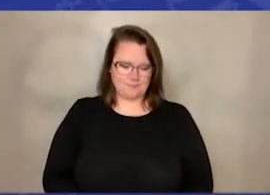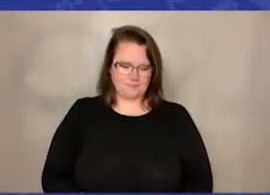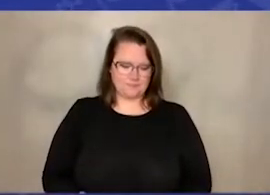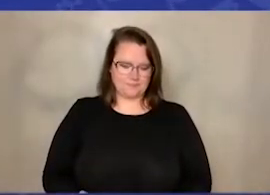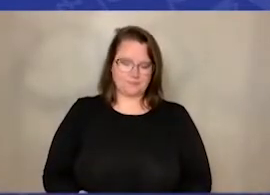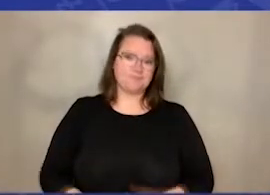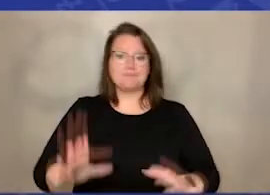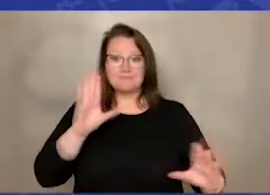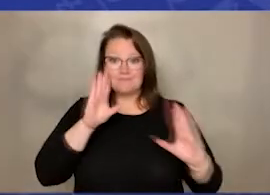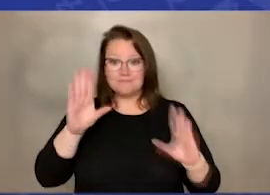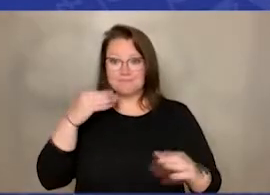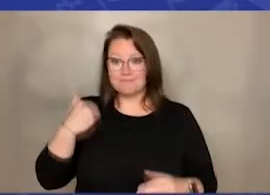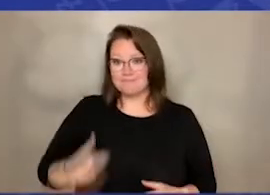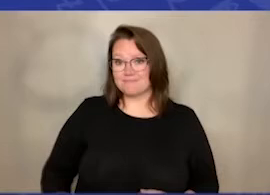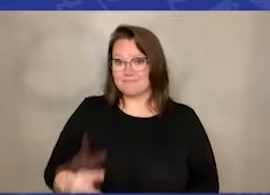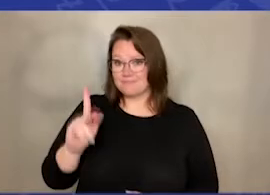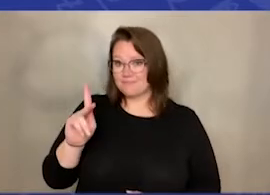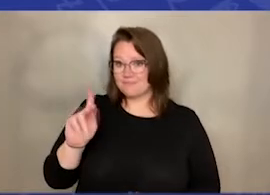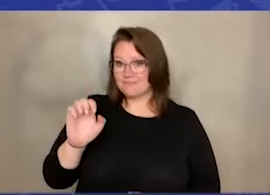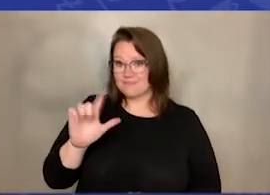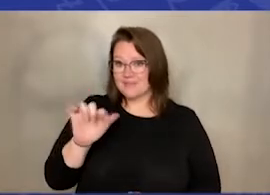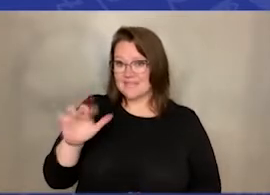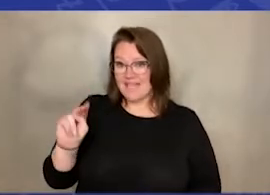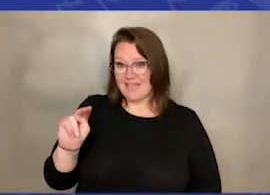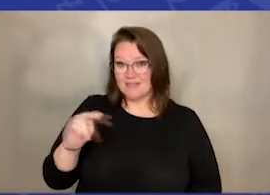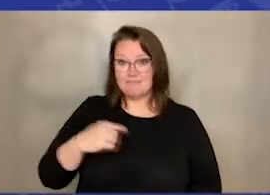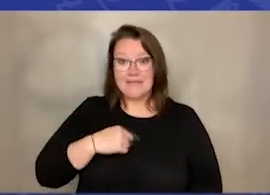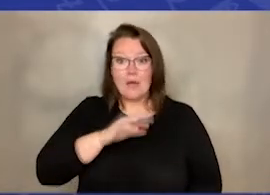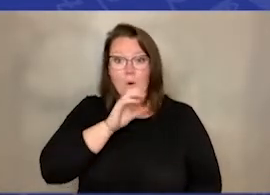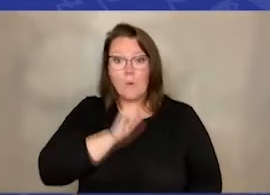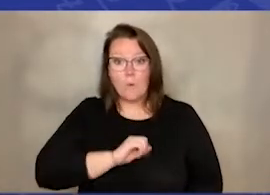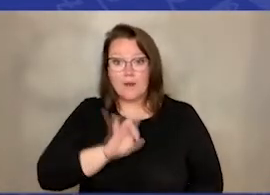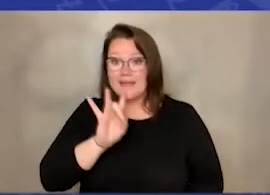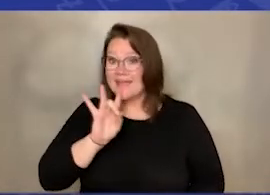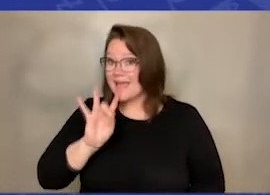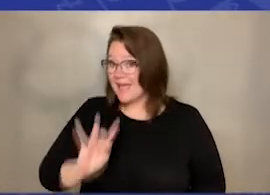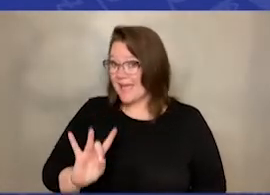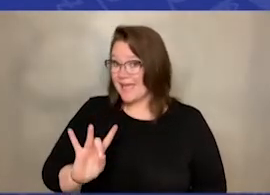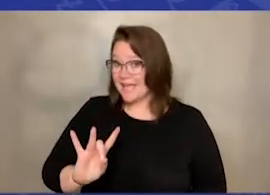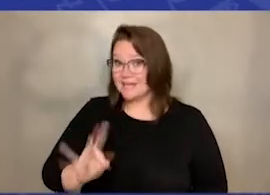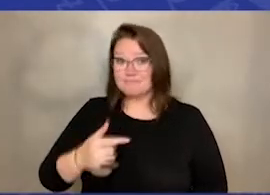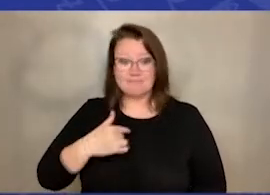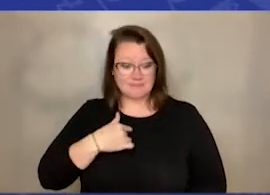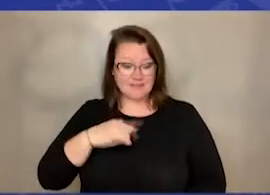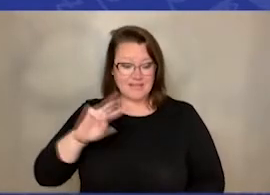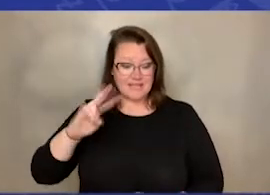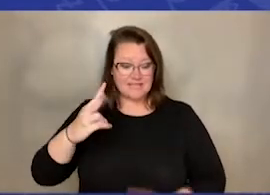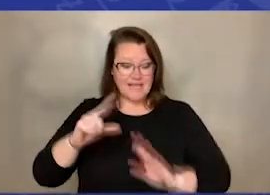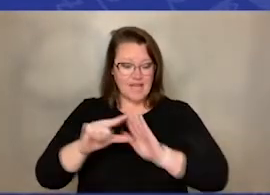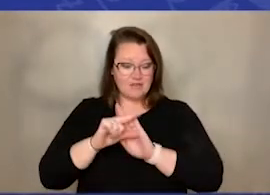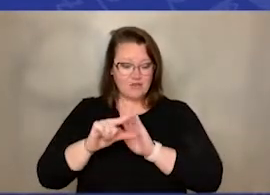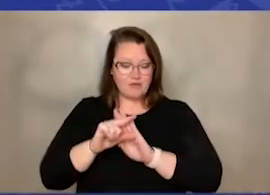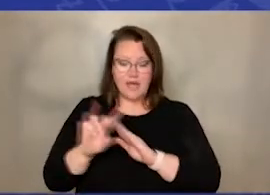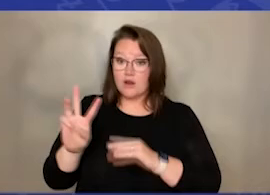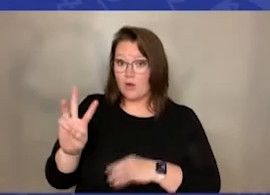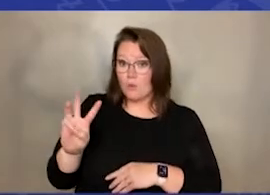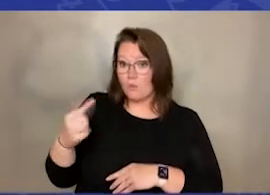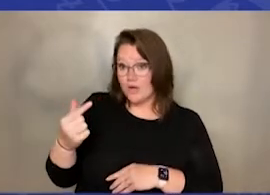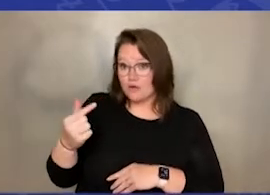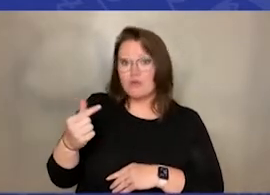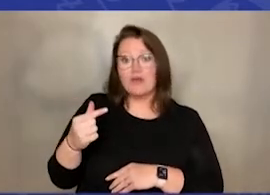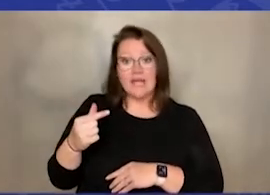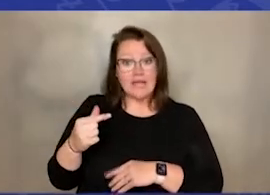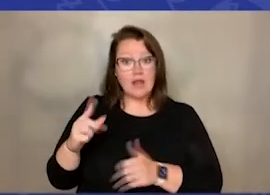Hi, I'm Kellen Whit Simmons. I'm eight years old. I'm in second grade at Wintergreen Primary School.